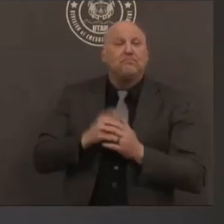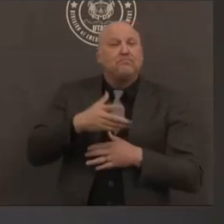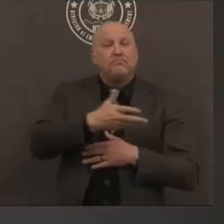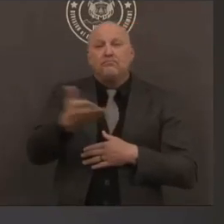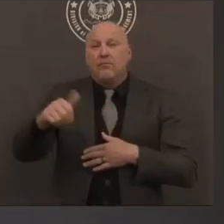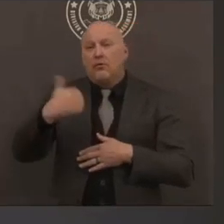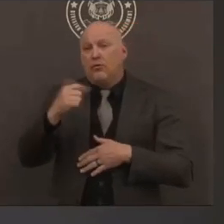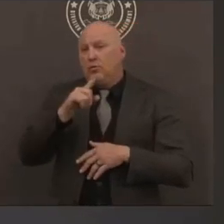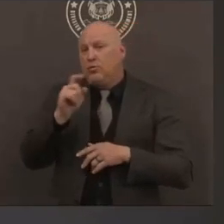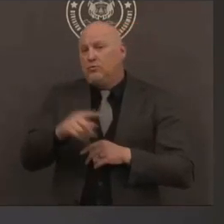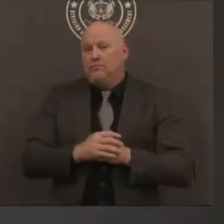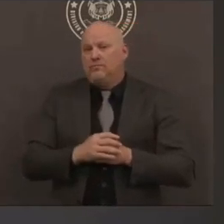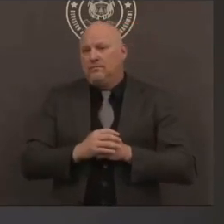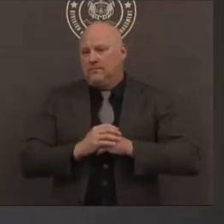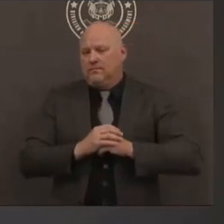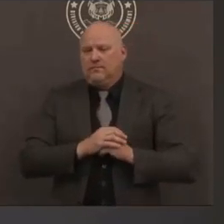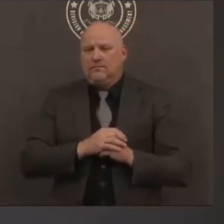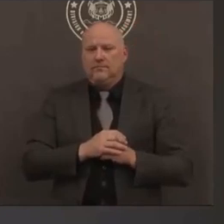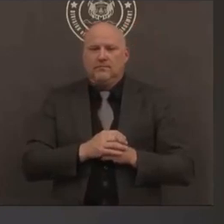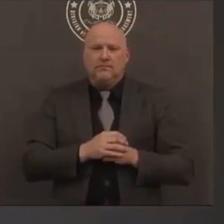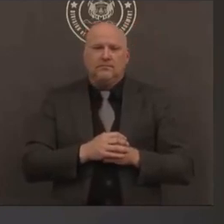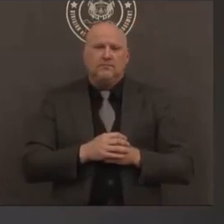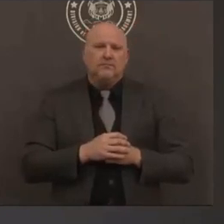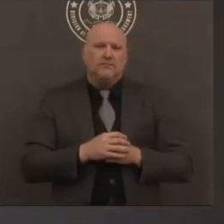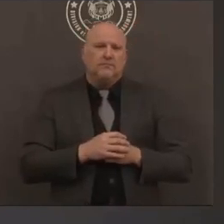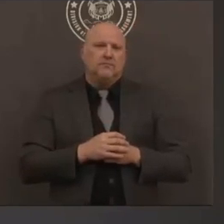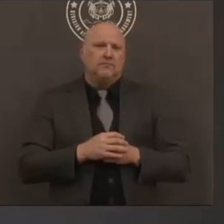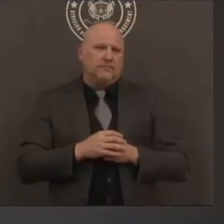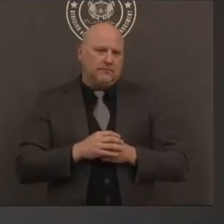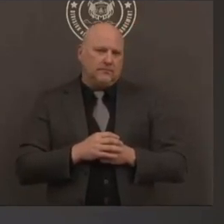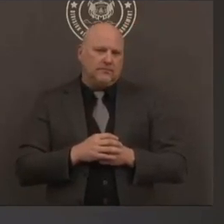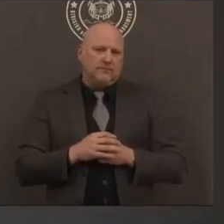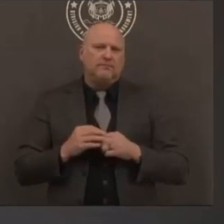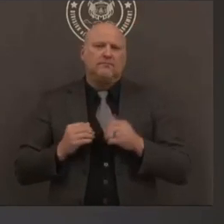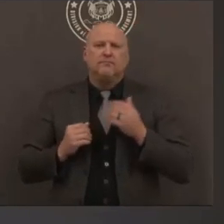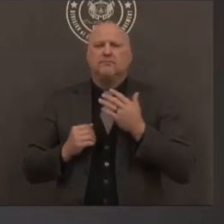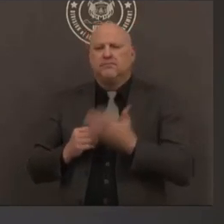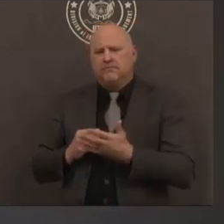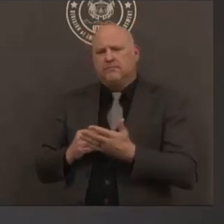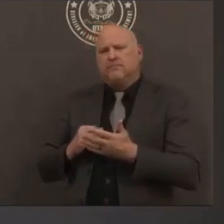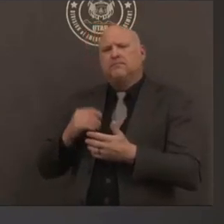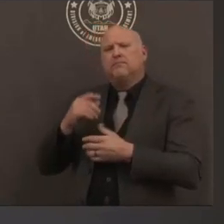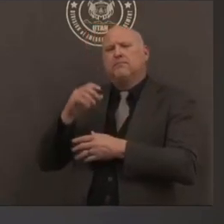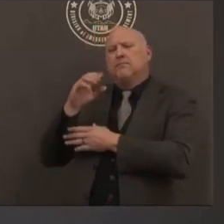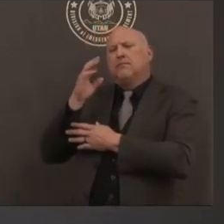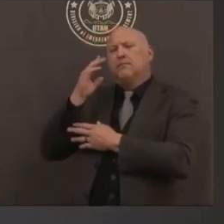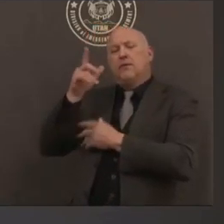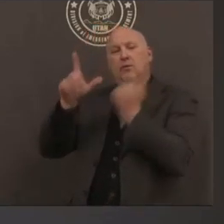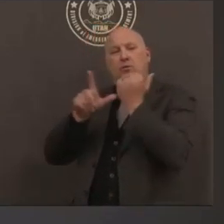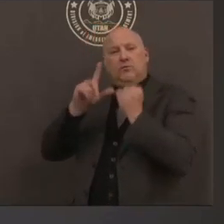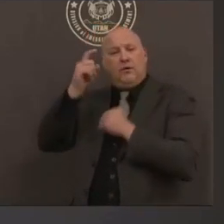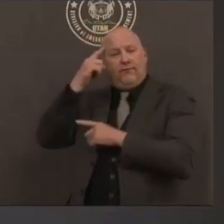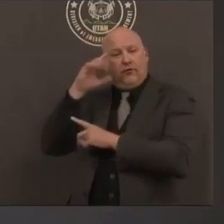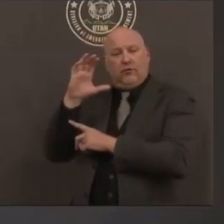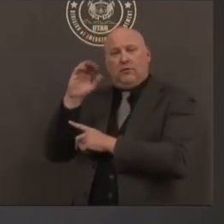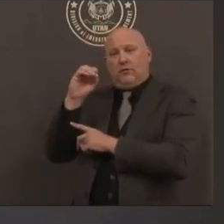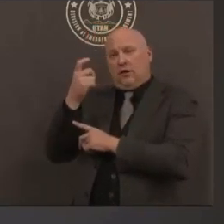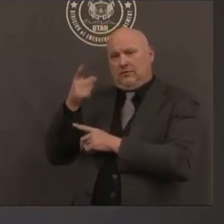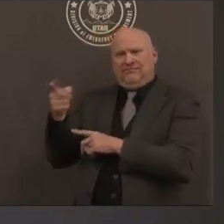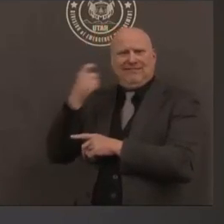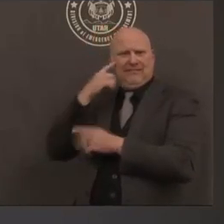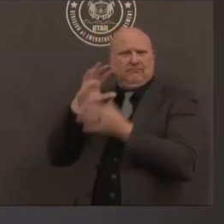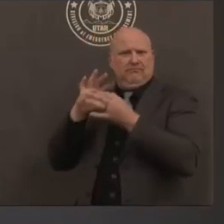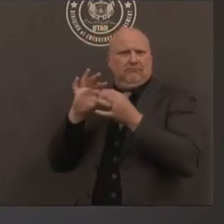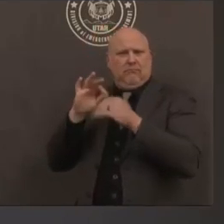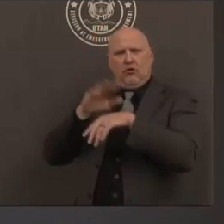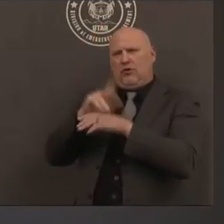doctor a couple of questions the first one is um spencer cox made a comment on ksl news radio that uh uh and